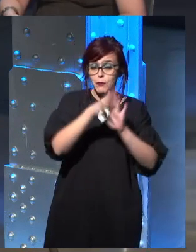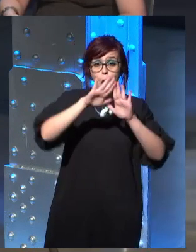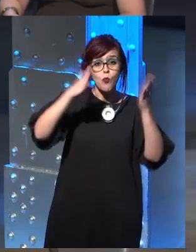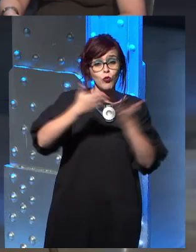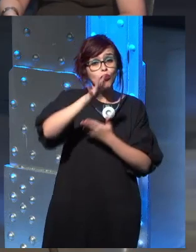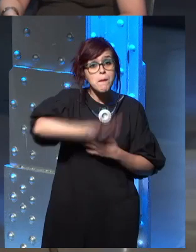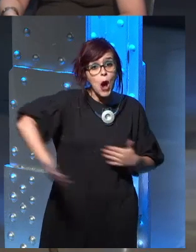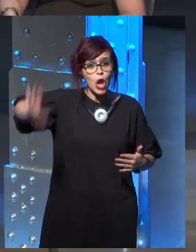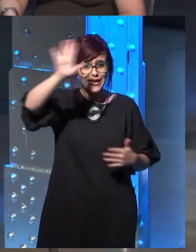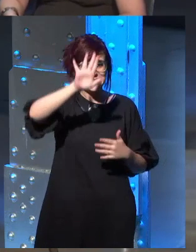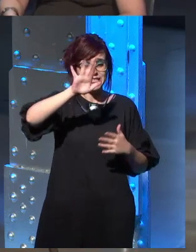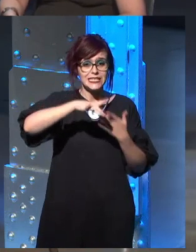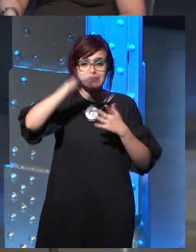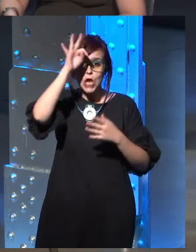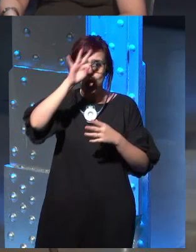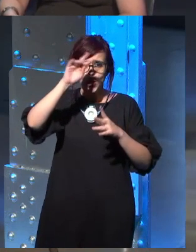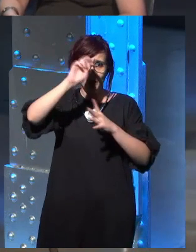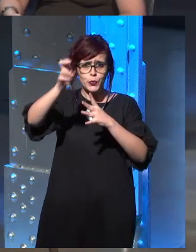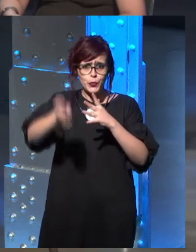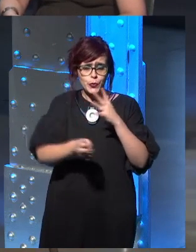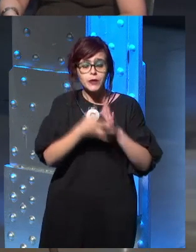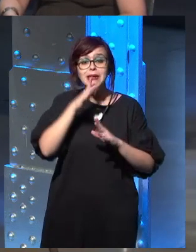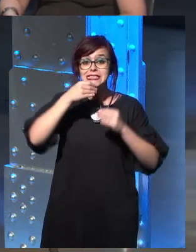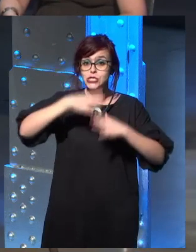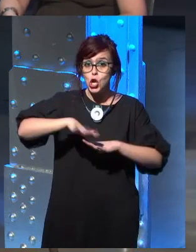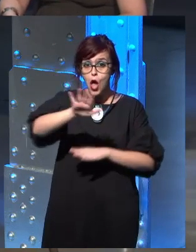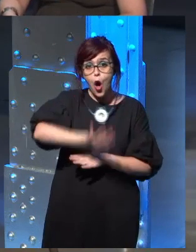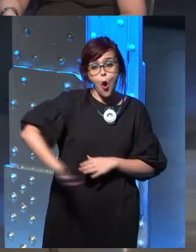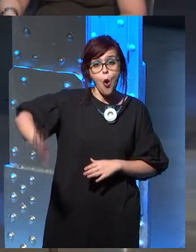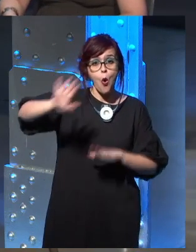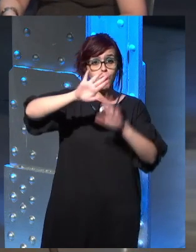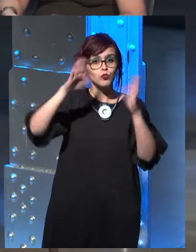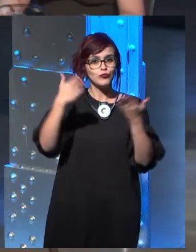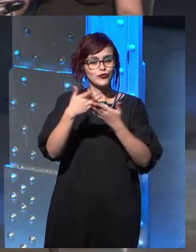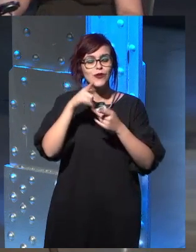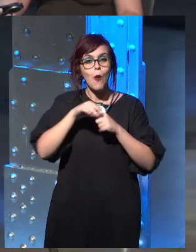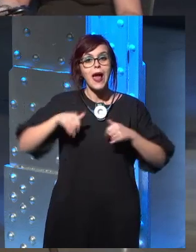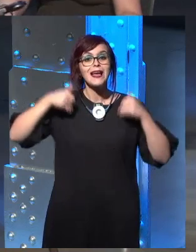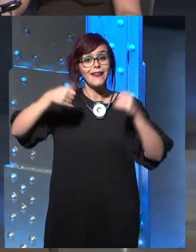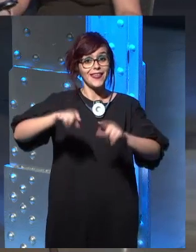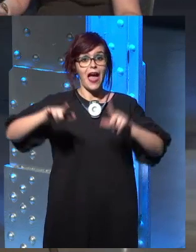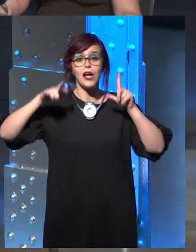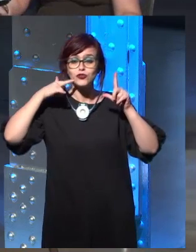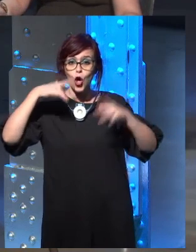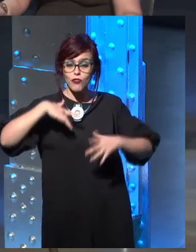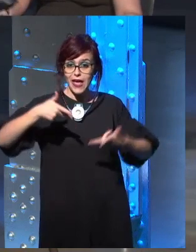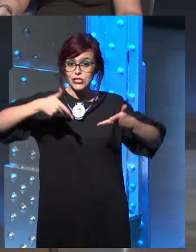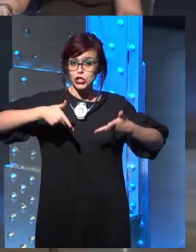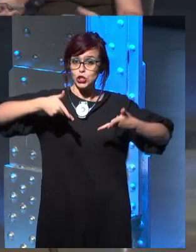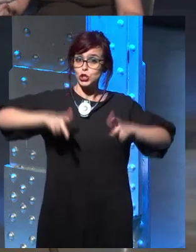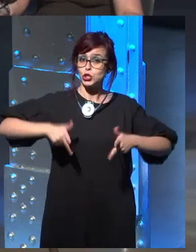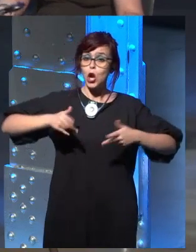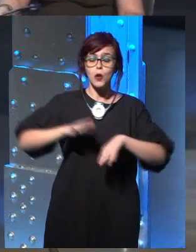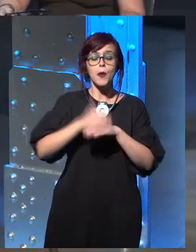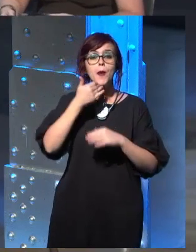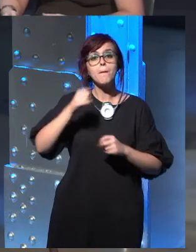pretenders put forward as, you know, the princess who died in the tower and